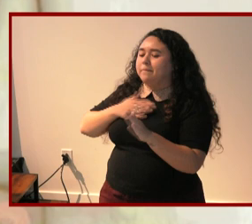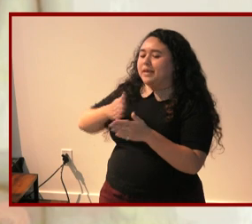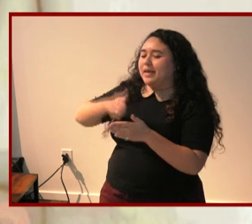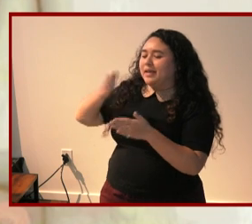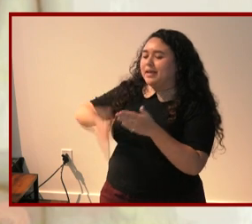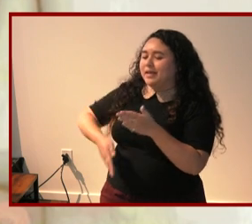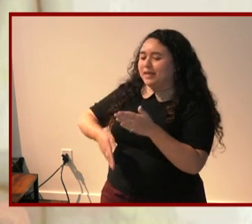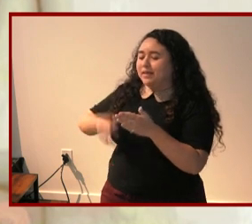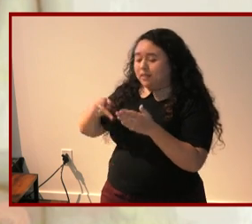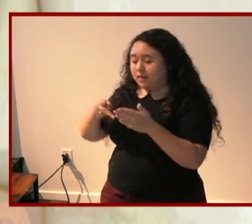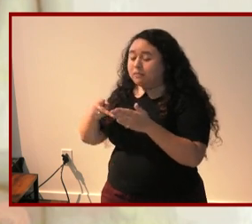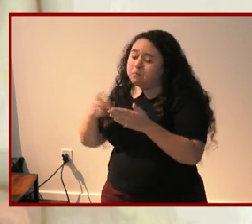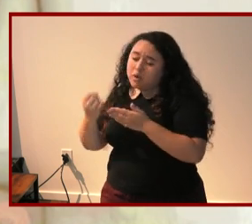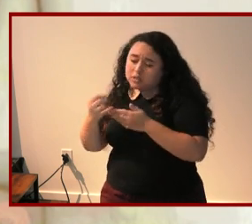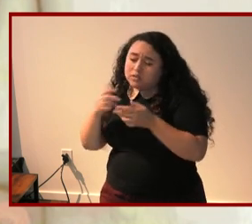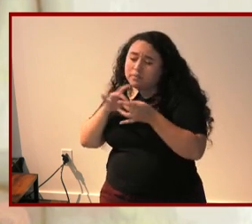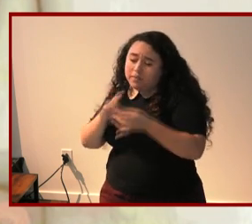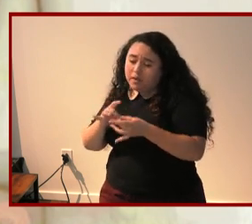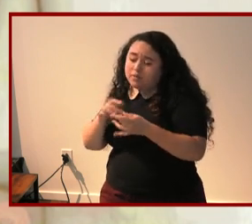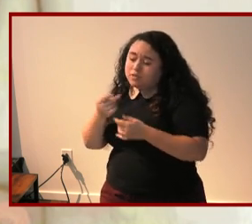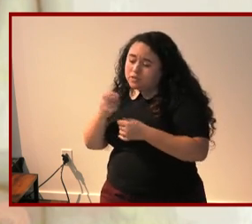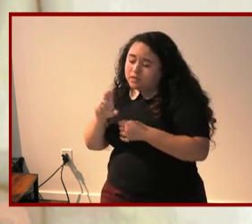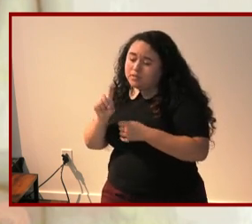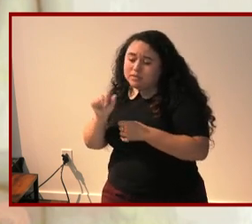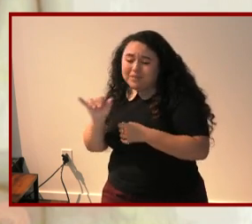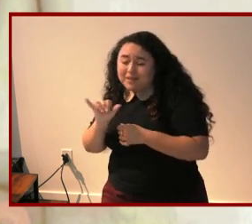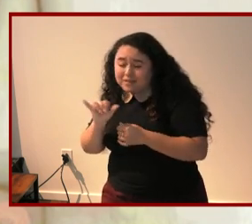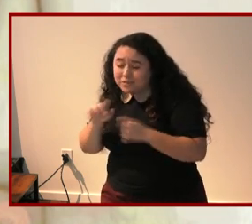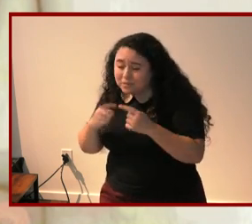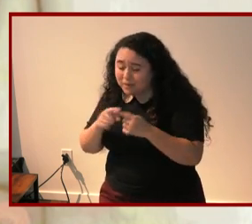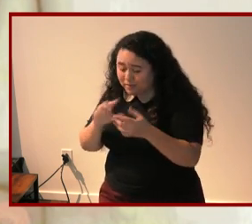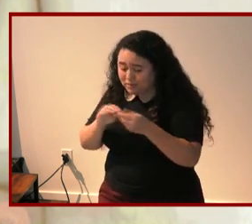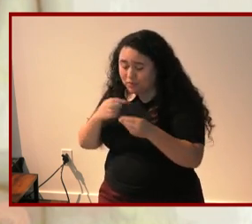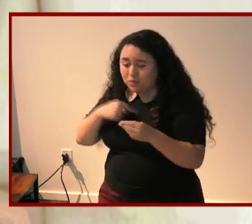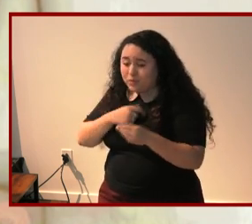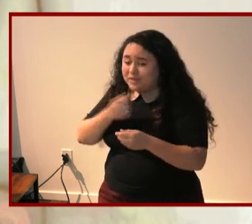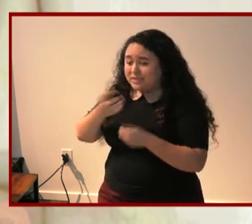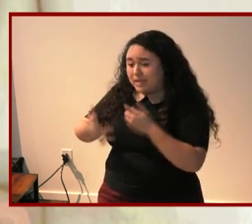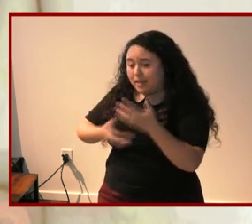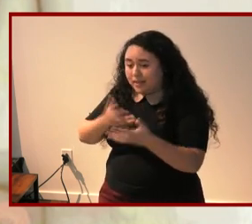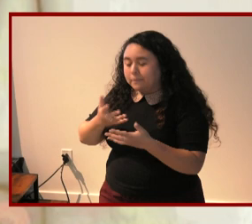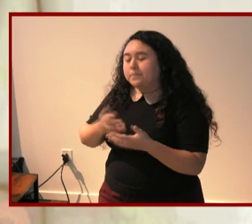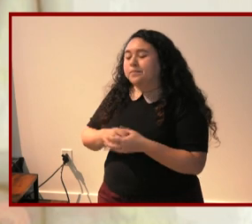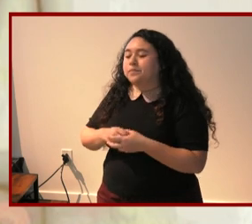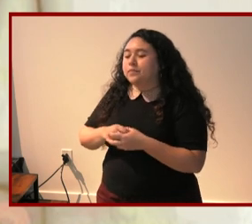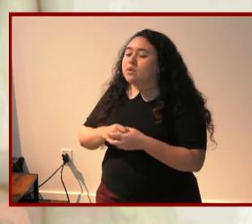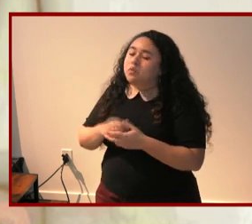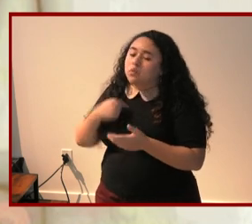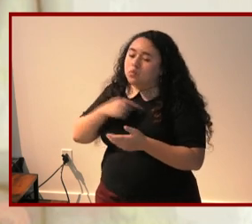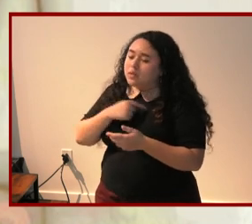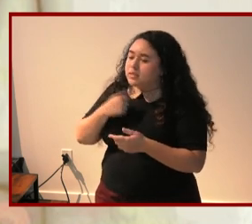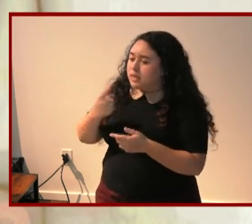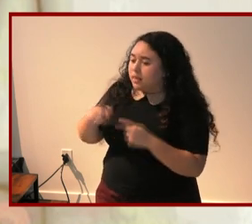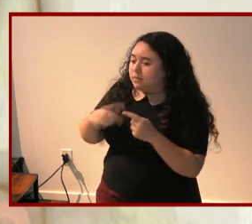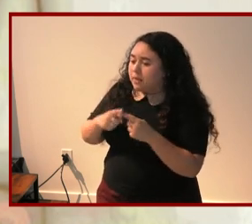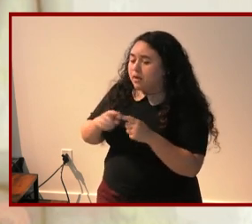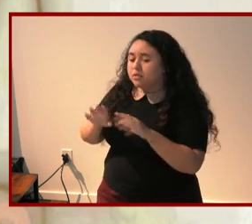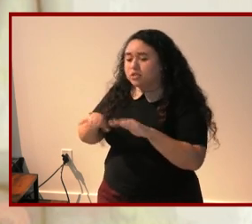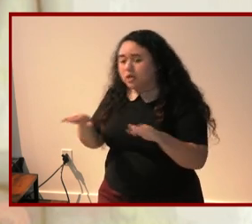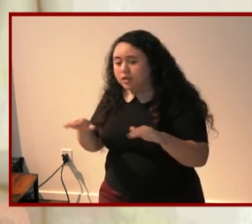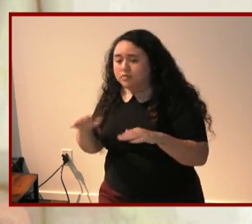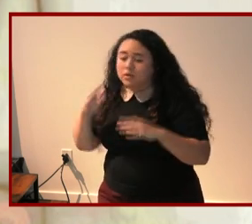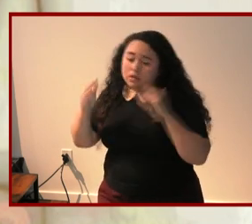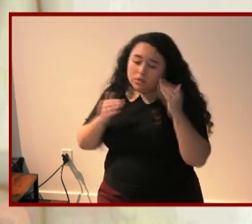about gender and disability but it's also about the stories we tell we as a society tell about childhood and adulthood and gender and